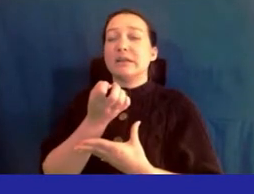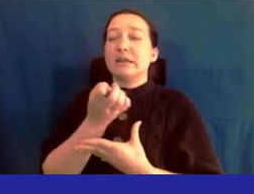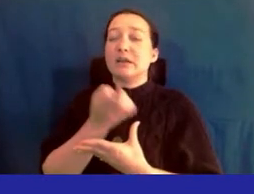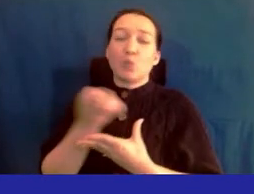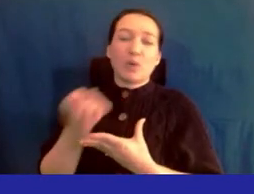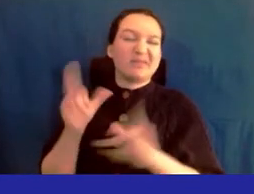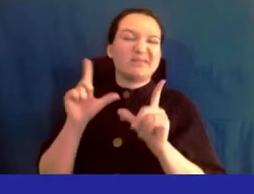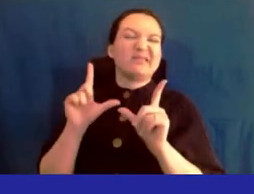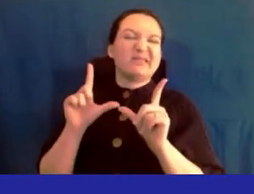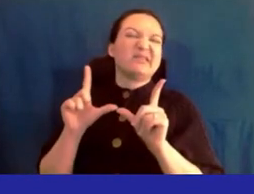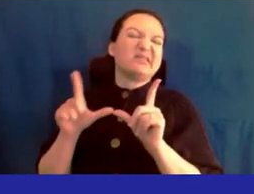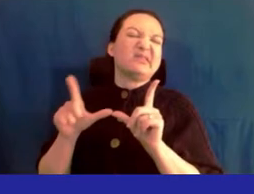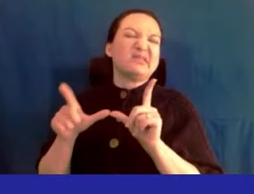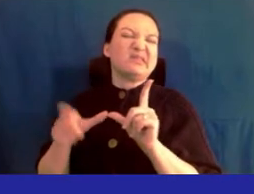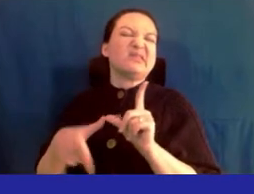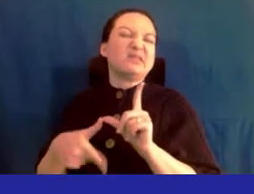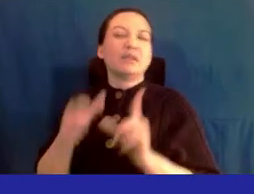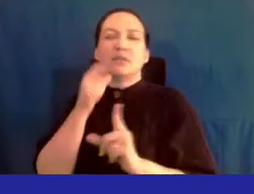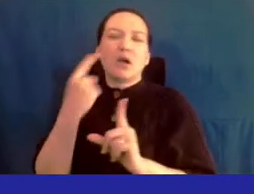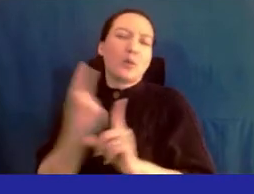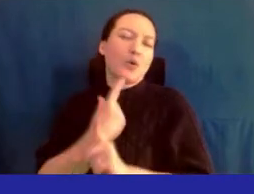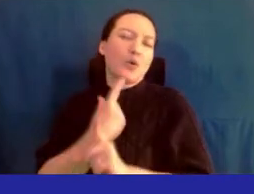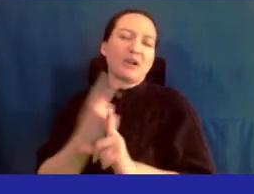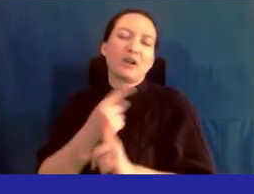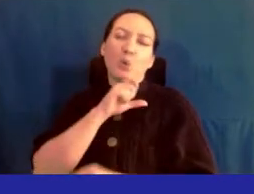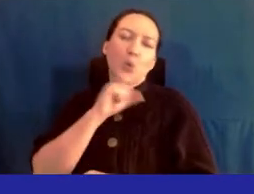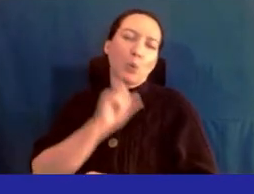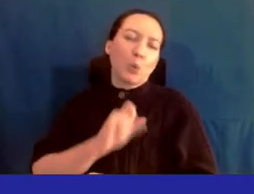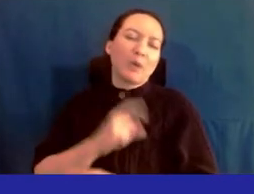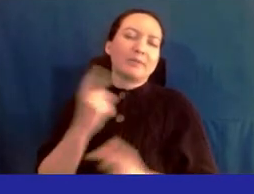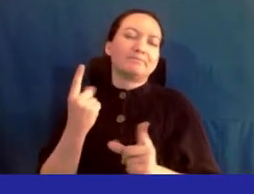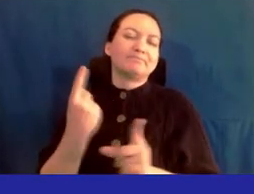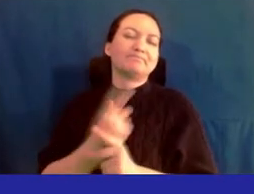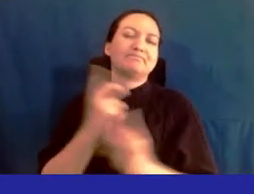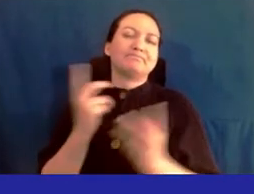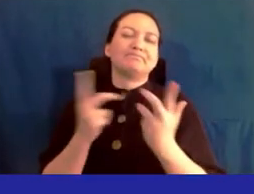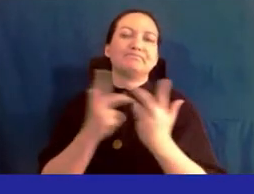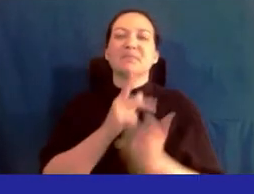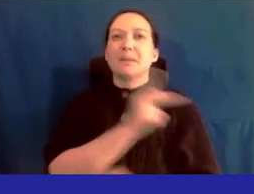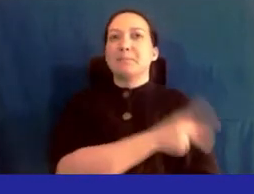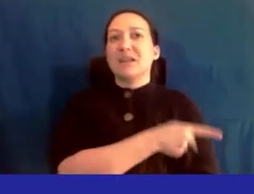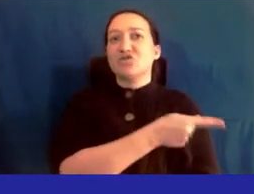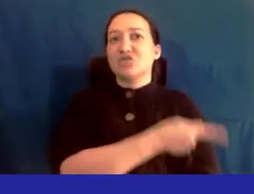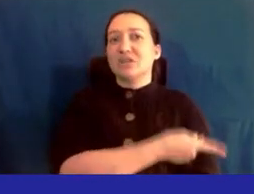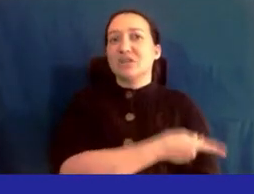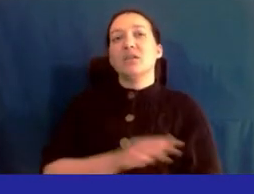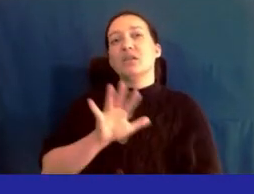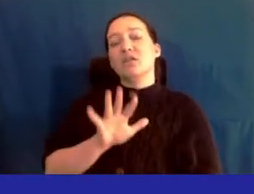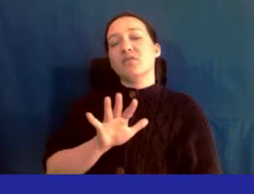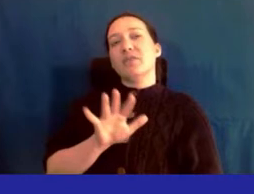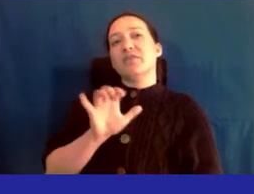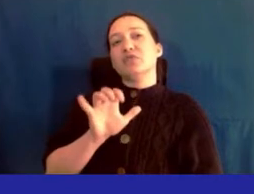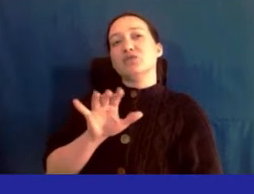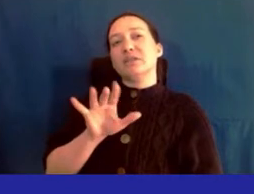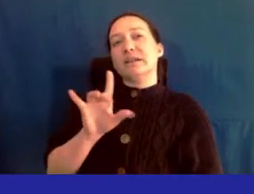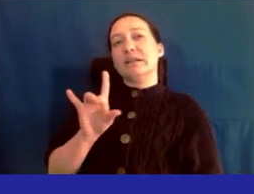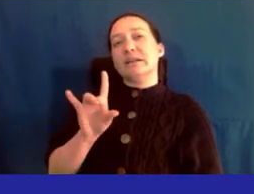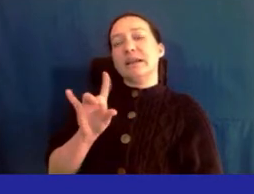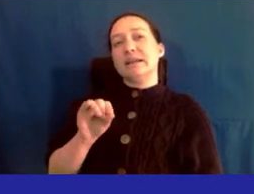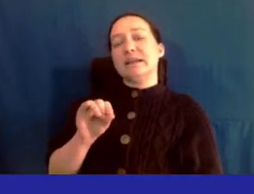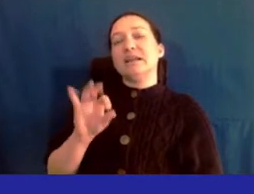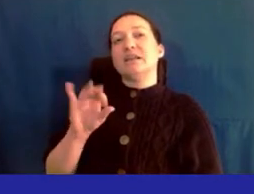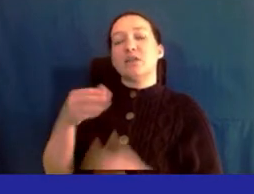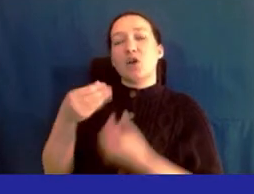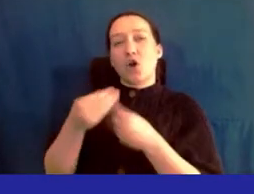which means it's no longer adequate in meeting the needs of our patients the existing 580 square foot ir suite